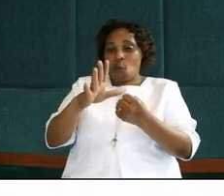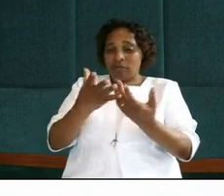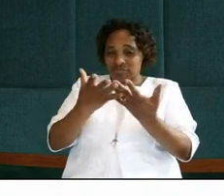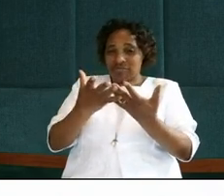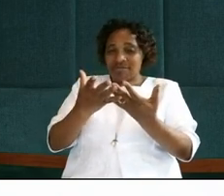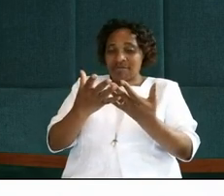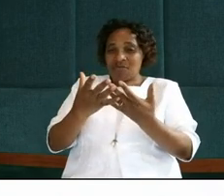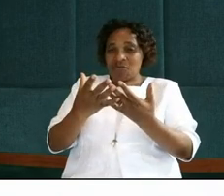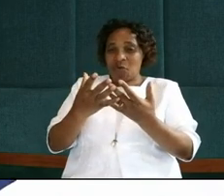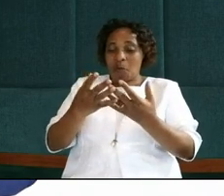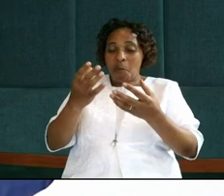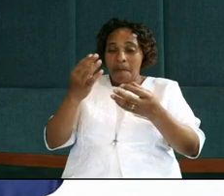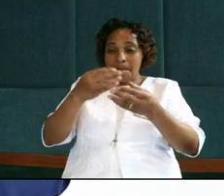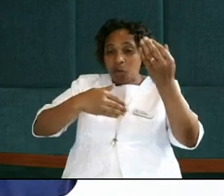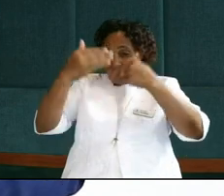Mm-hmm.